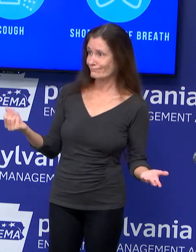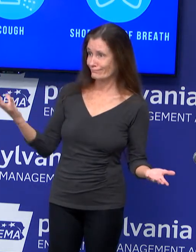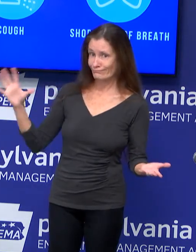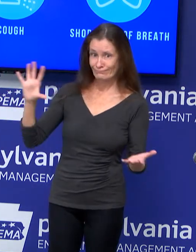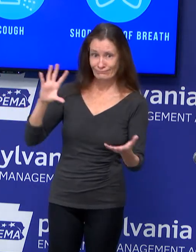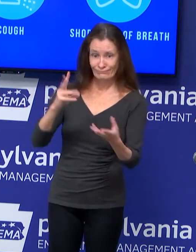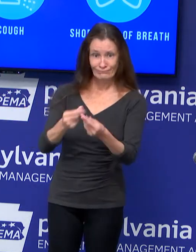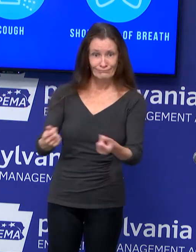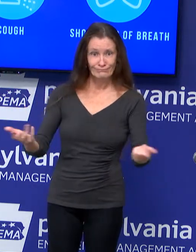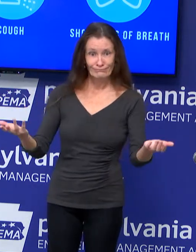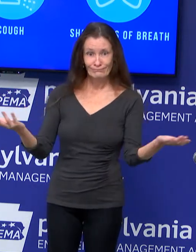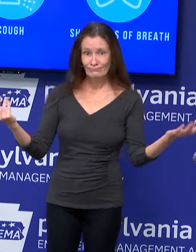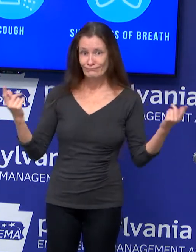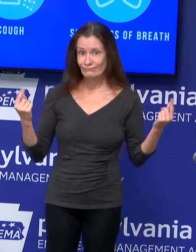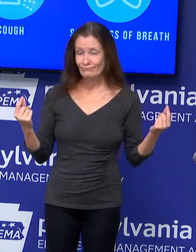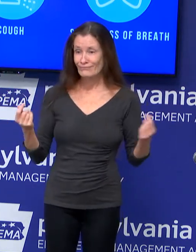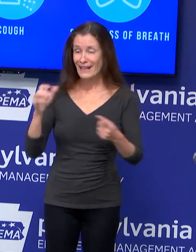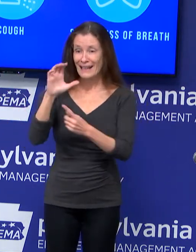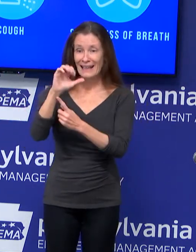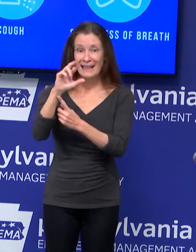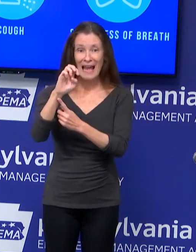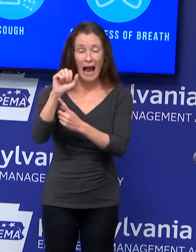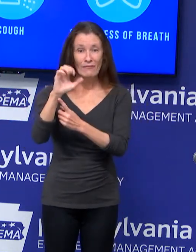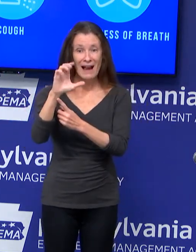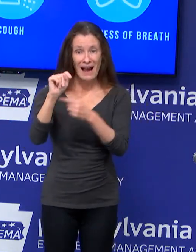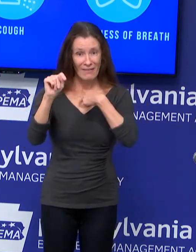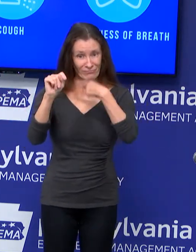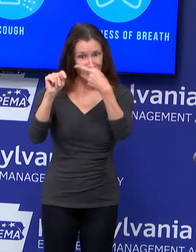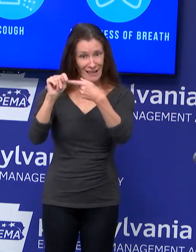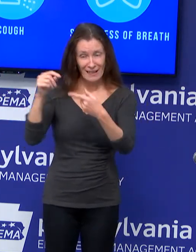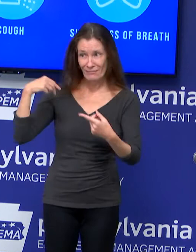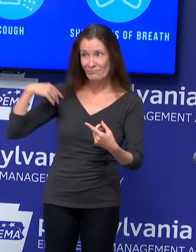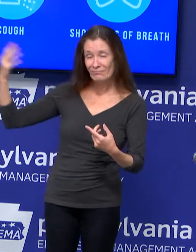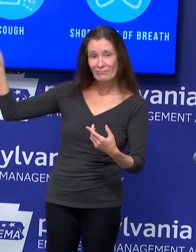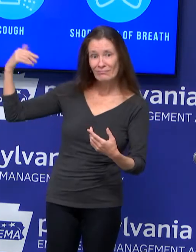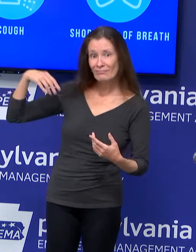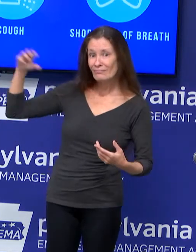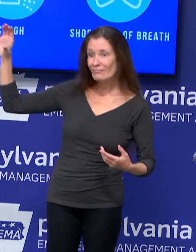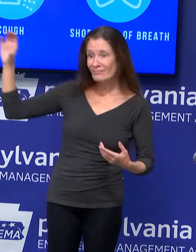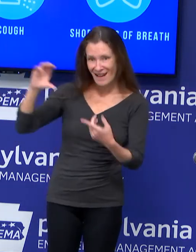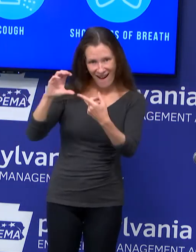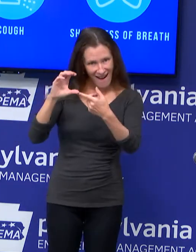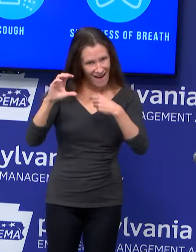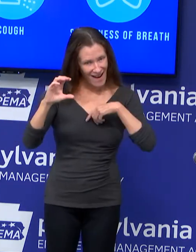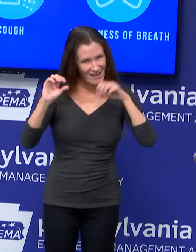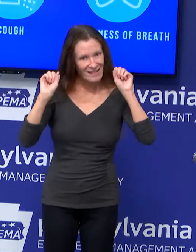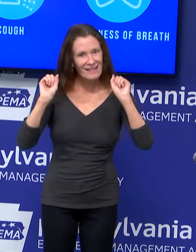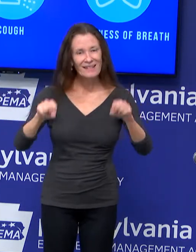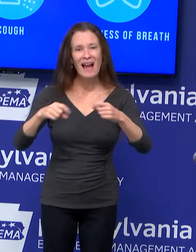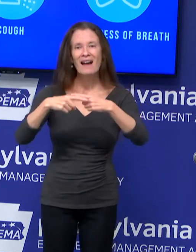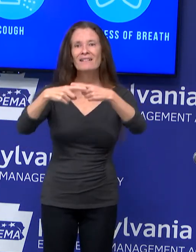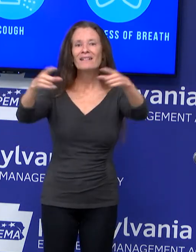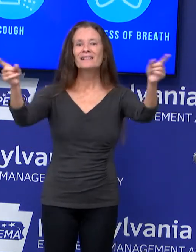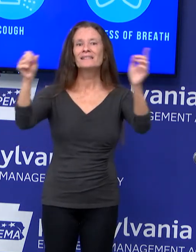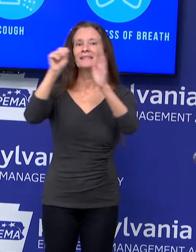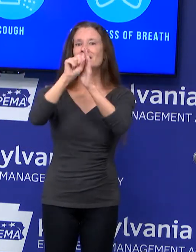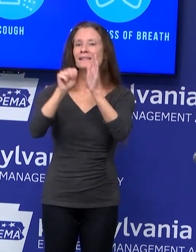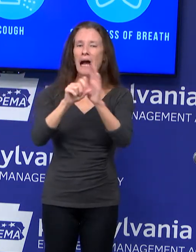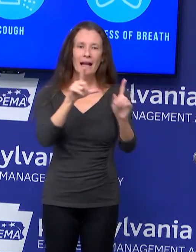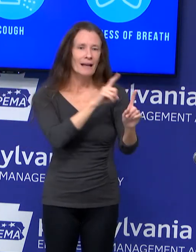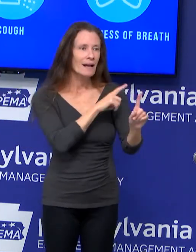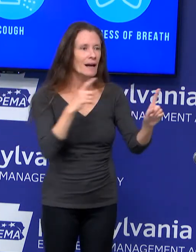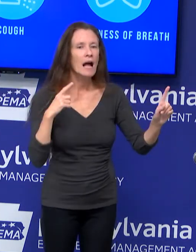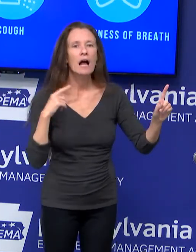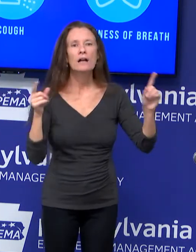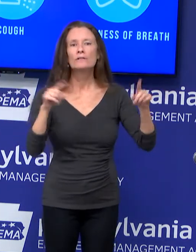further CARES Act funding. And then we call upon the state legislature to authorize, work with the governor's office and authorize money to